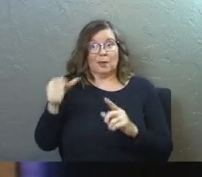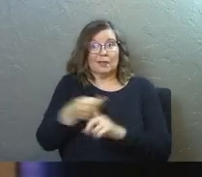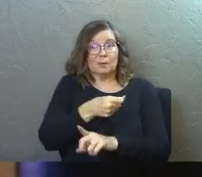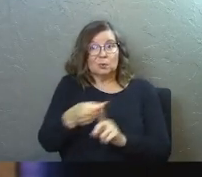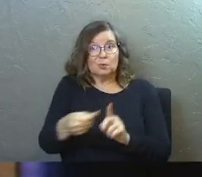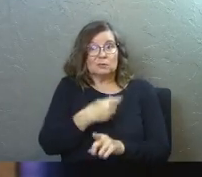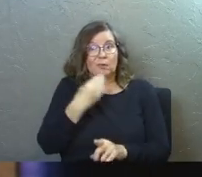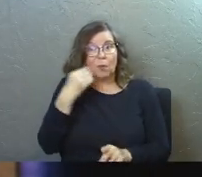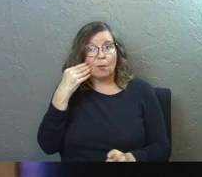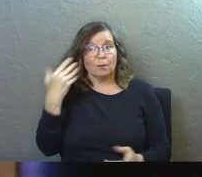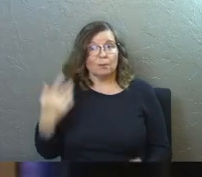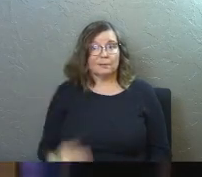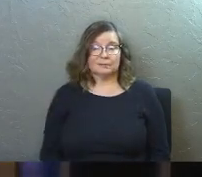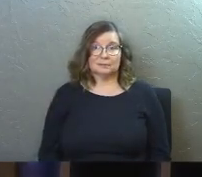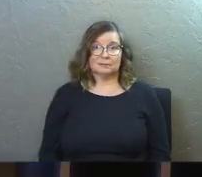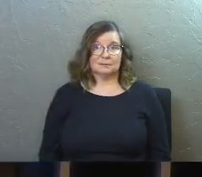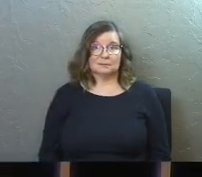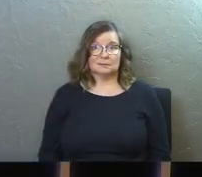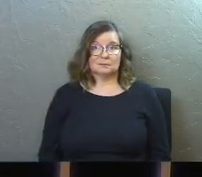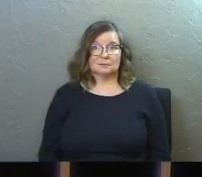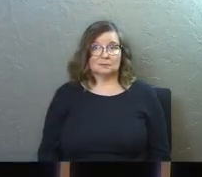abuse in the home.